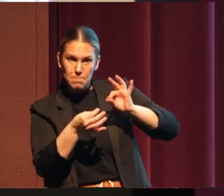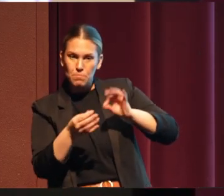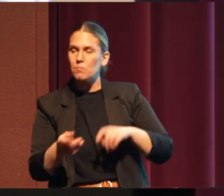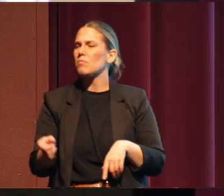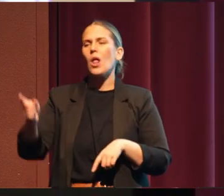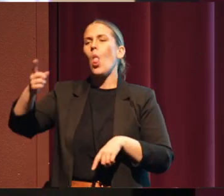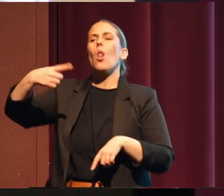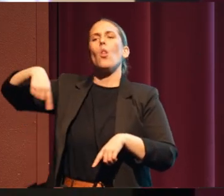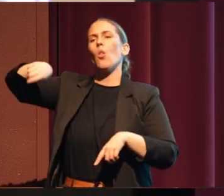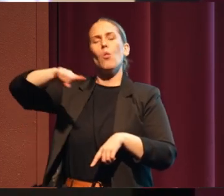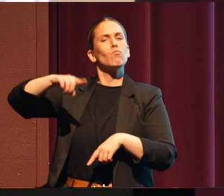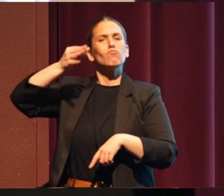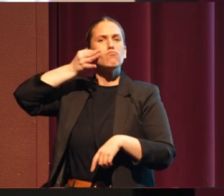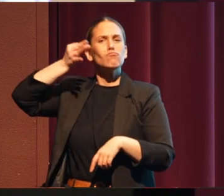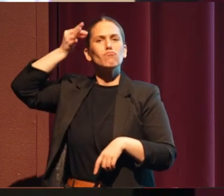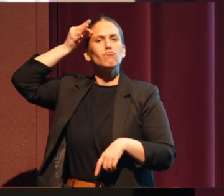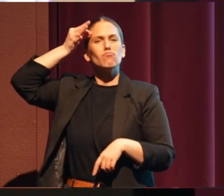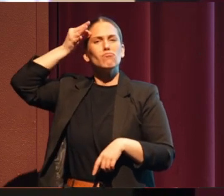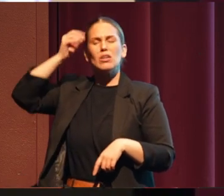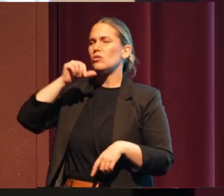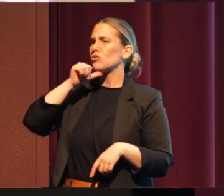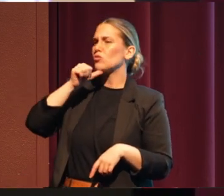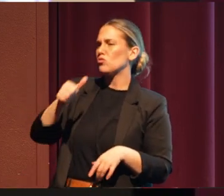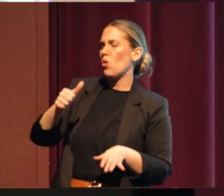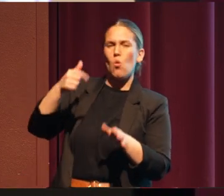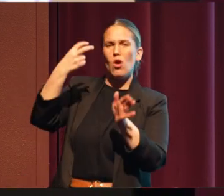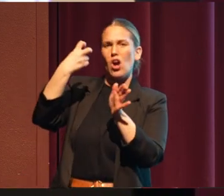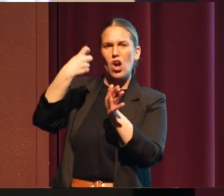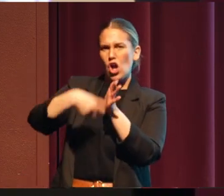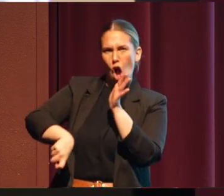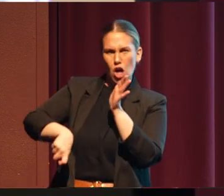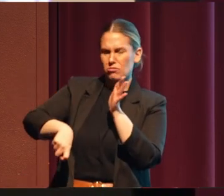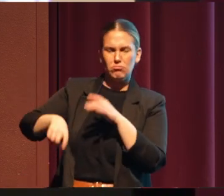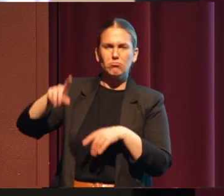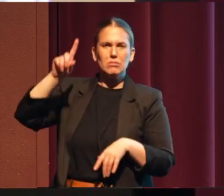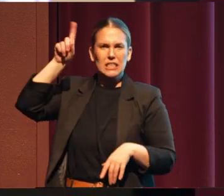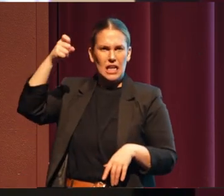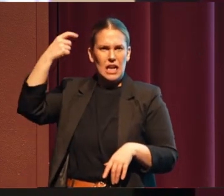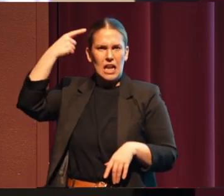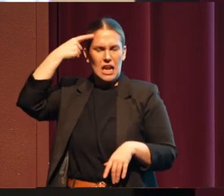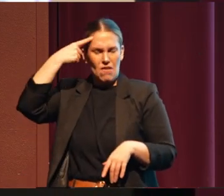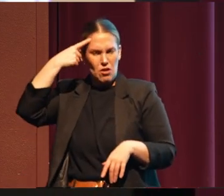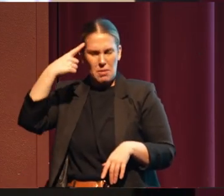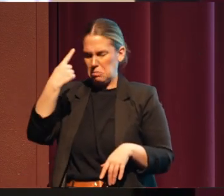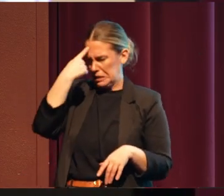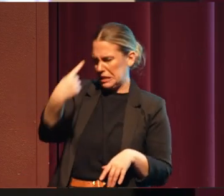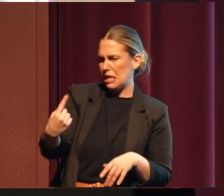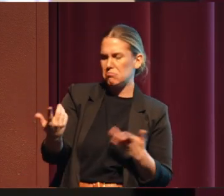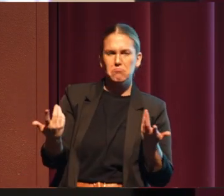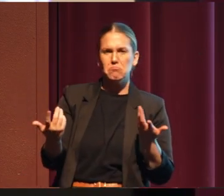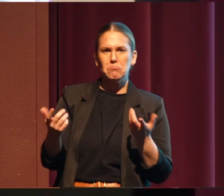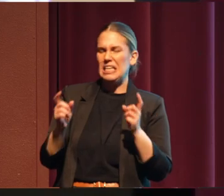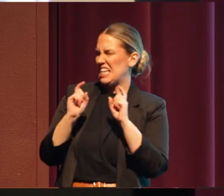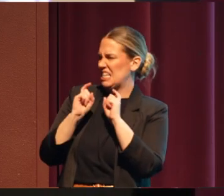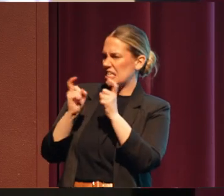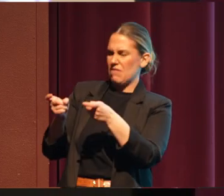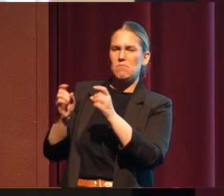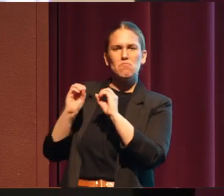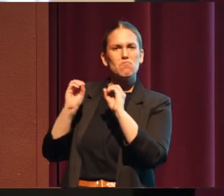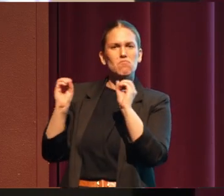Indians do not cost the United States government a cent. They get no sort of government dole.